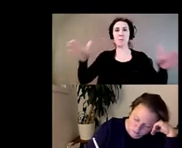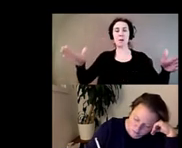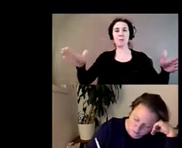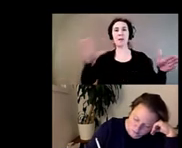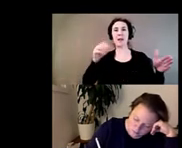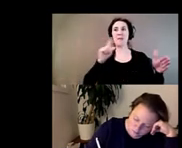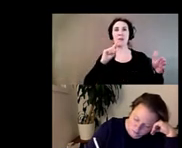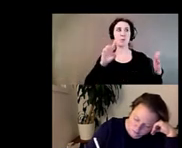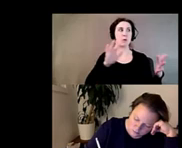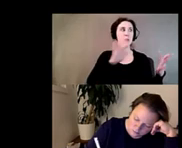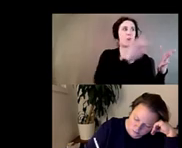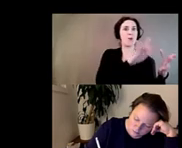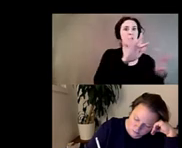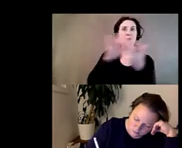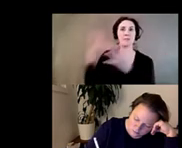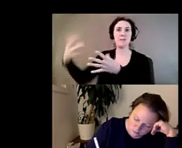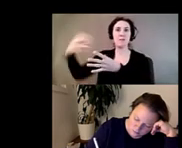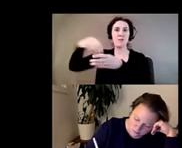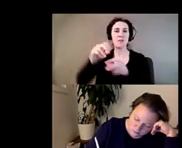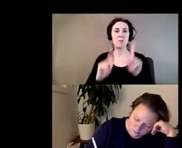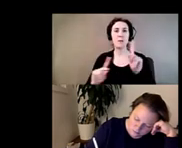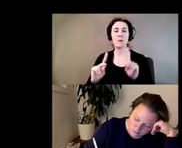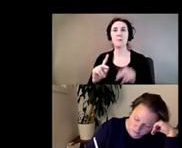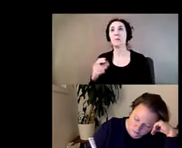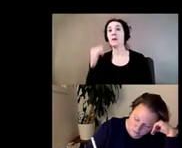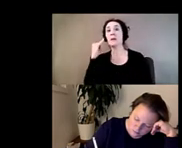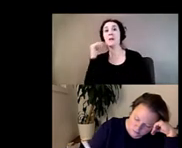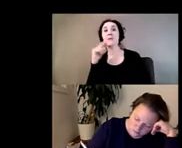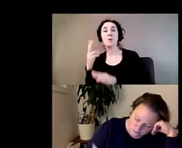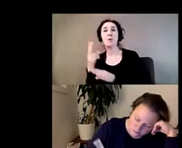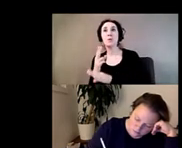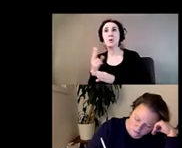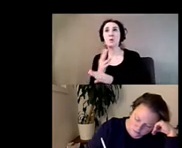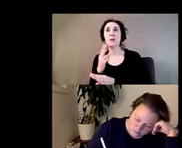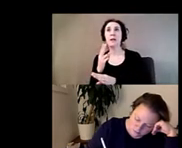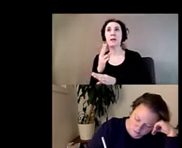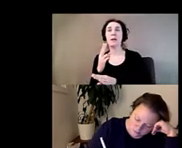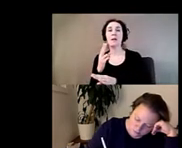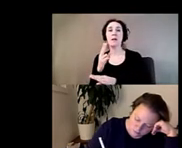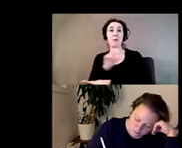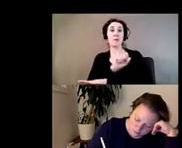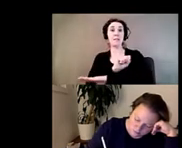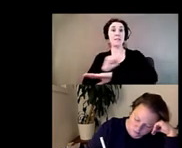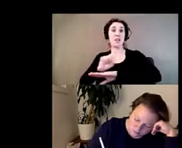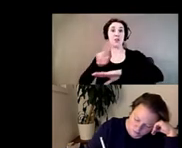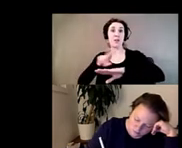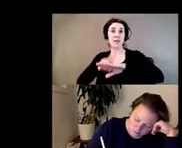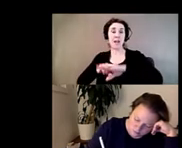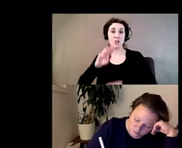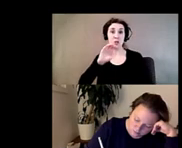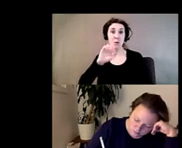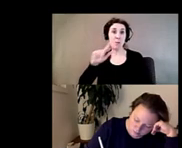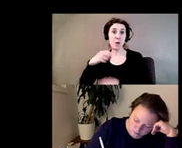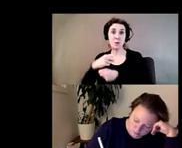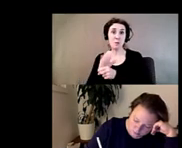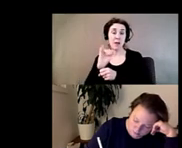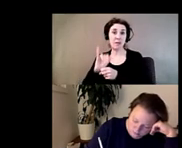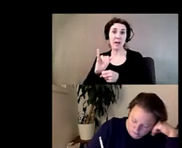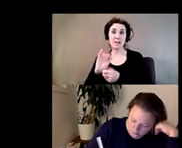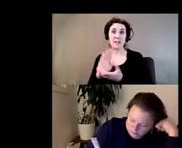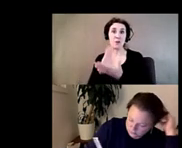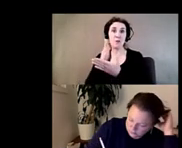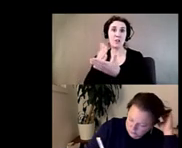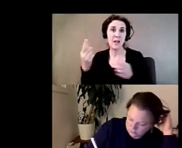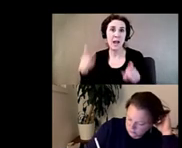right um whether it was sort of using the the staging of the national mall as a way to make that intervention um or